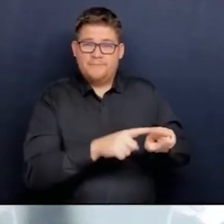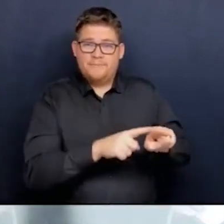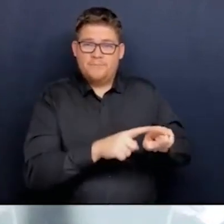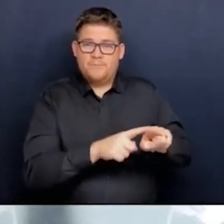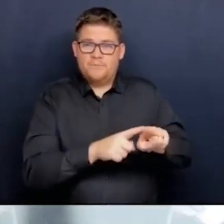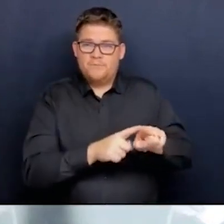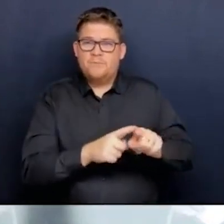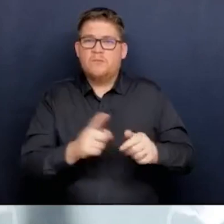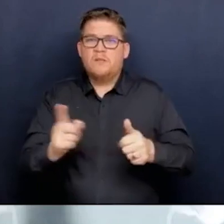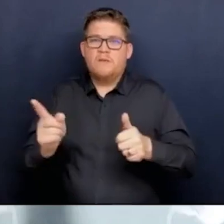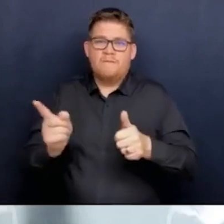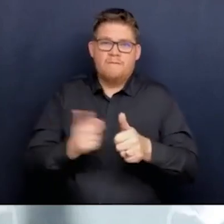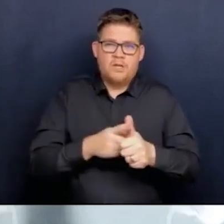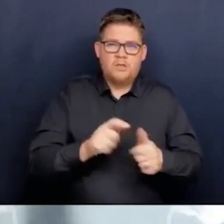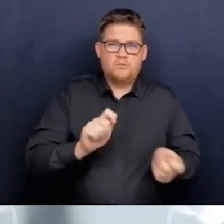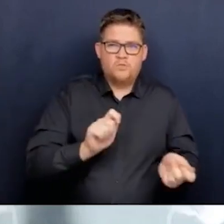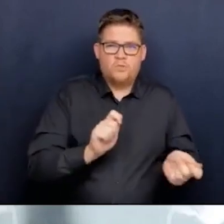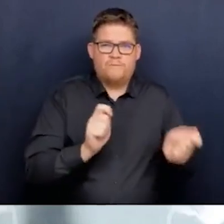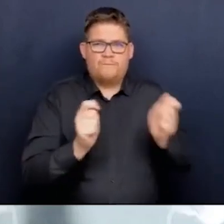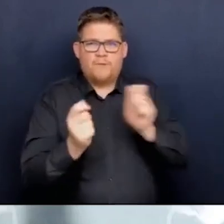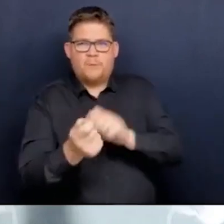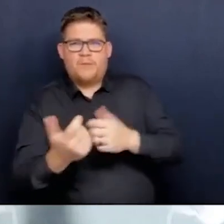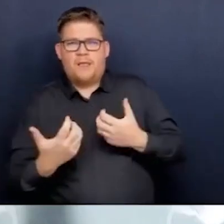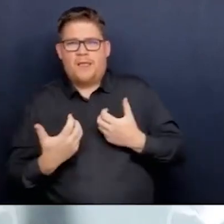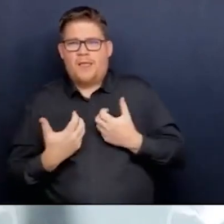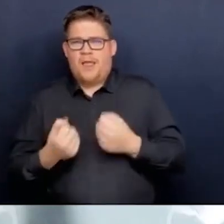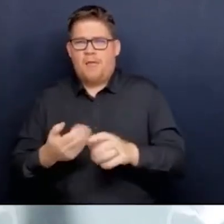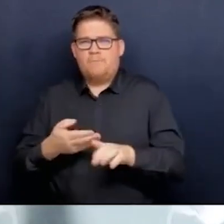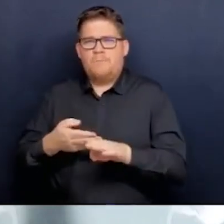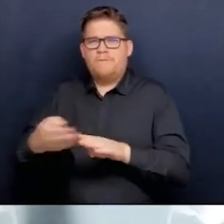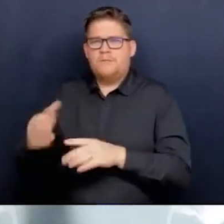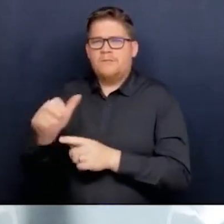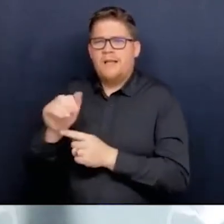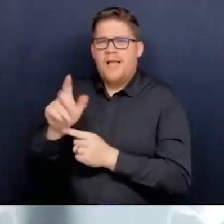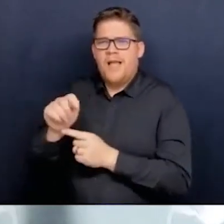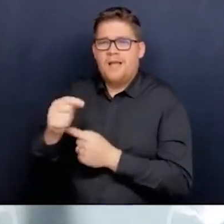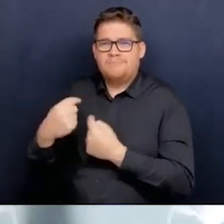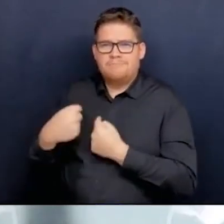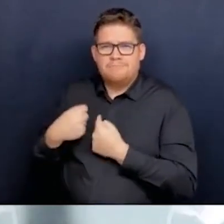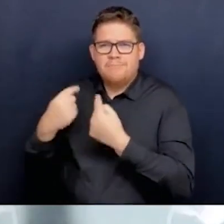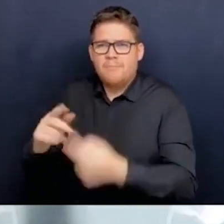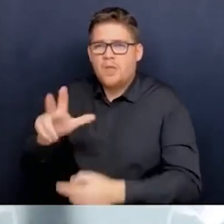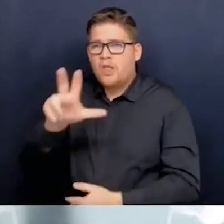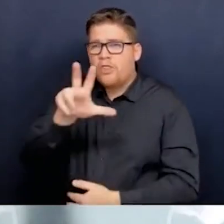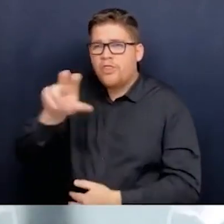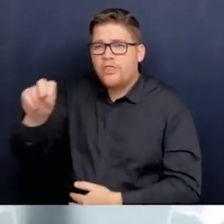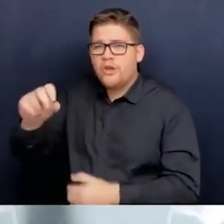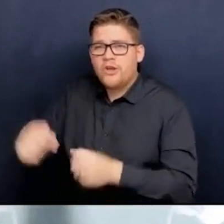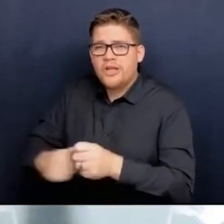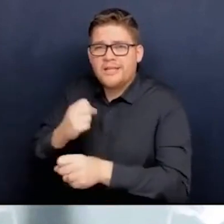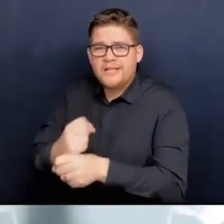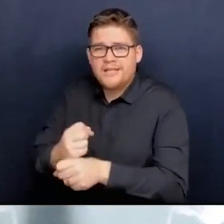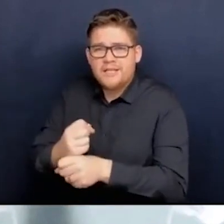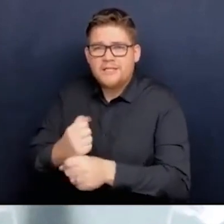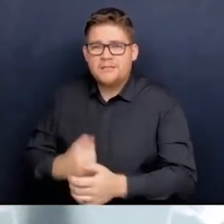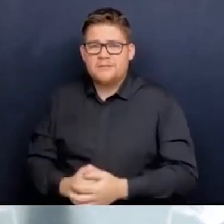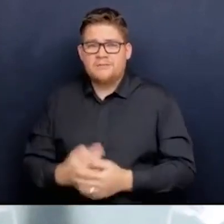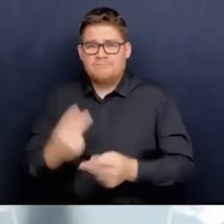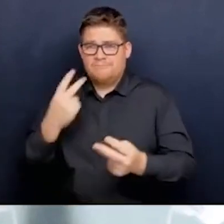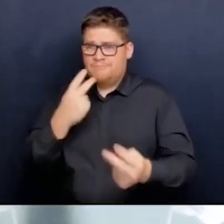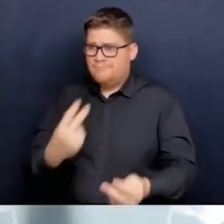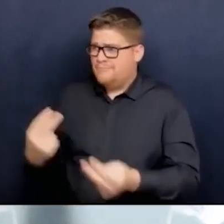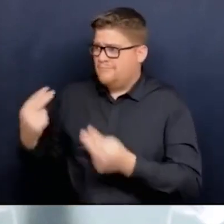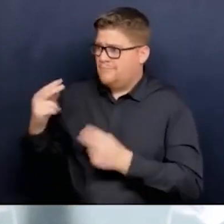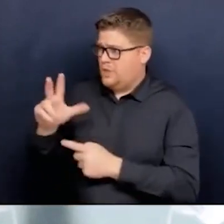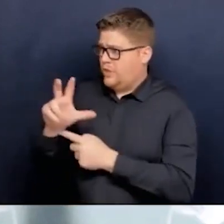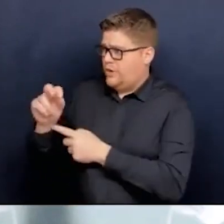years, considering the changes in health care in that time. It's a timely and important reform. It